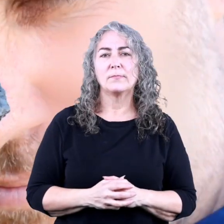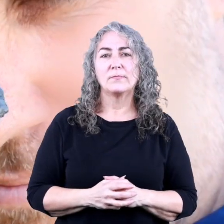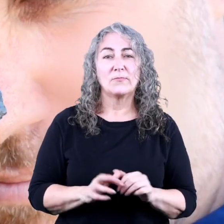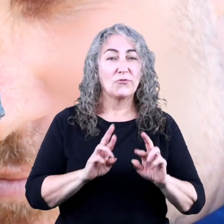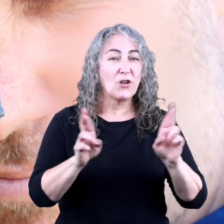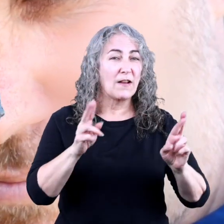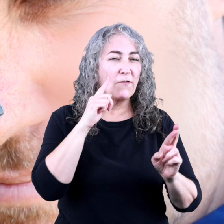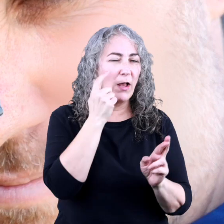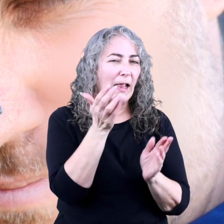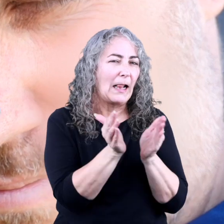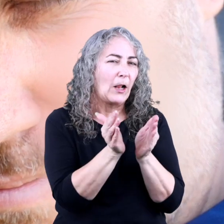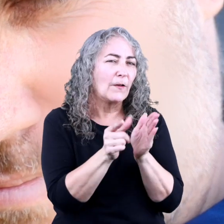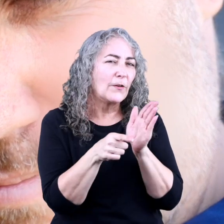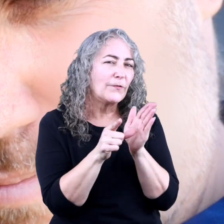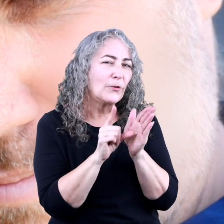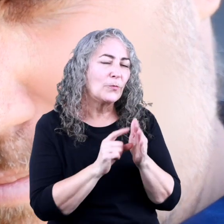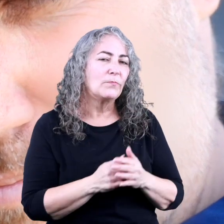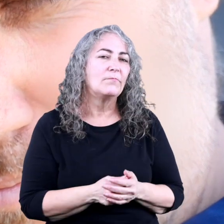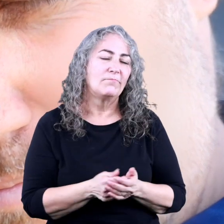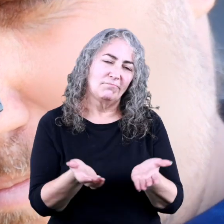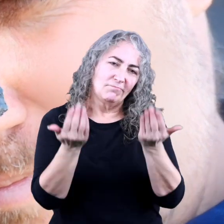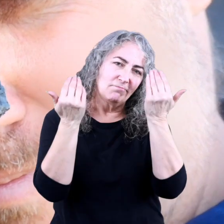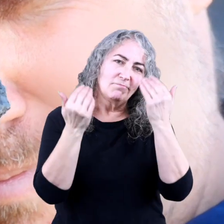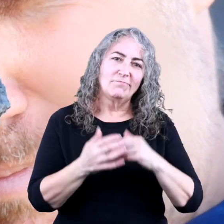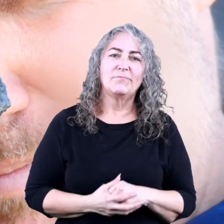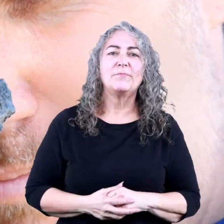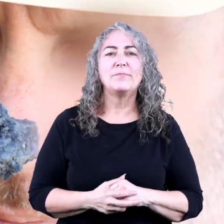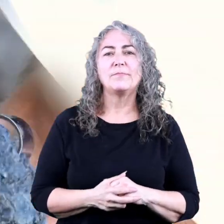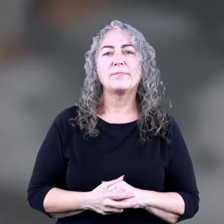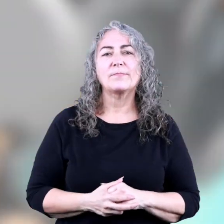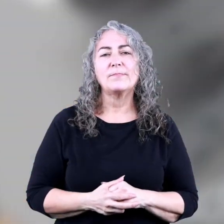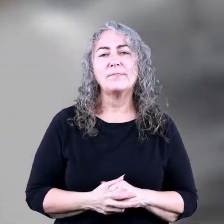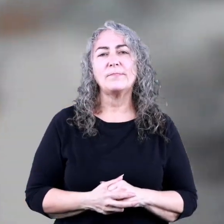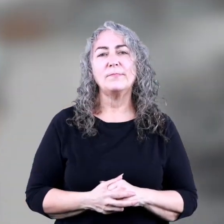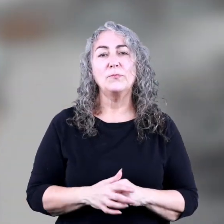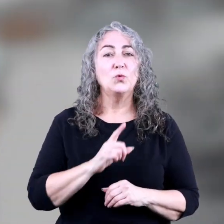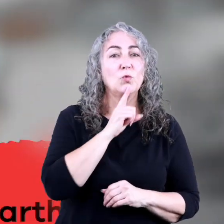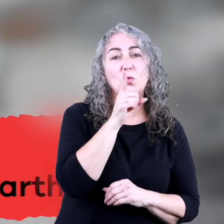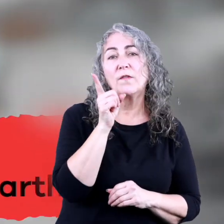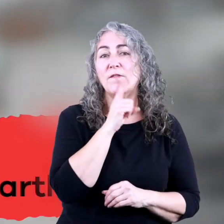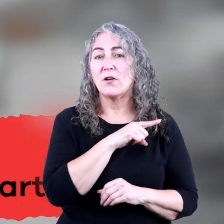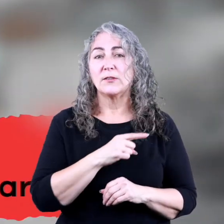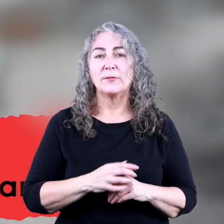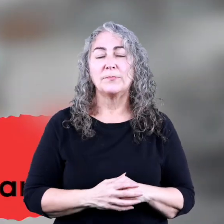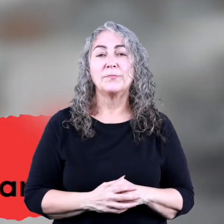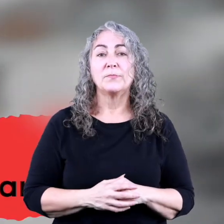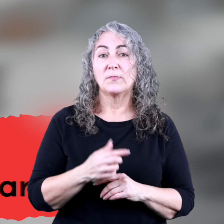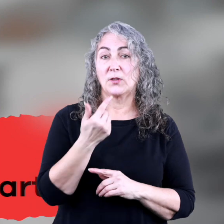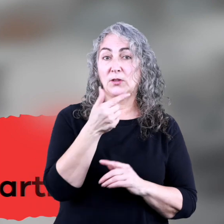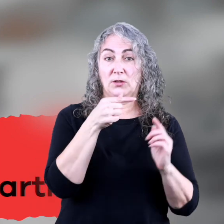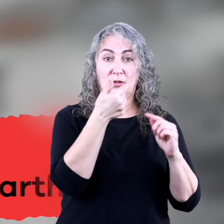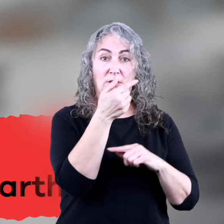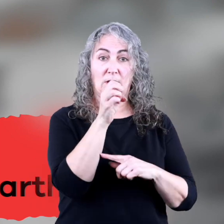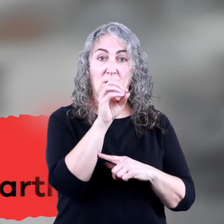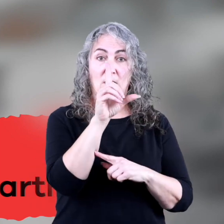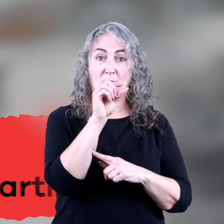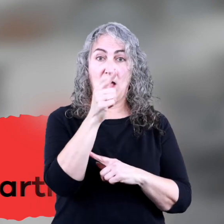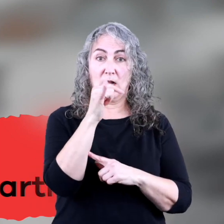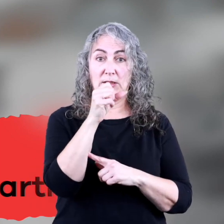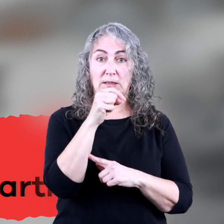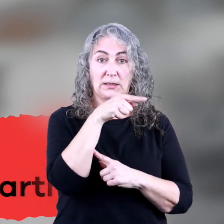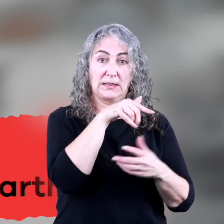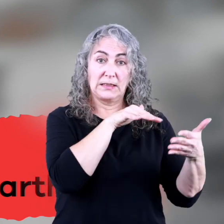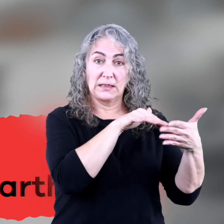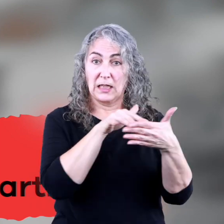Ready for a little review? Let's get rockin'! True or False Geologists